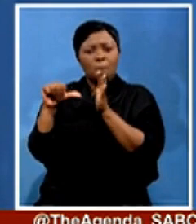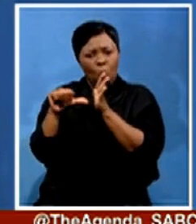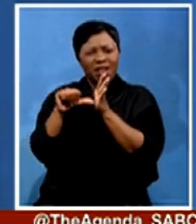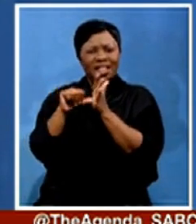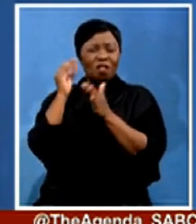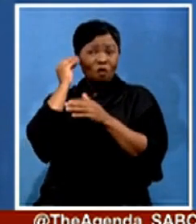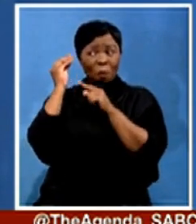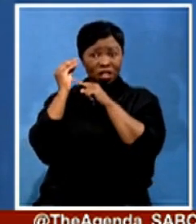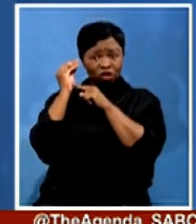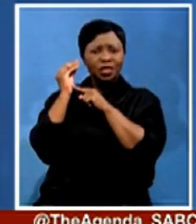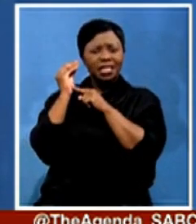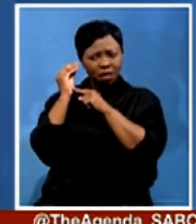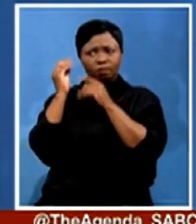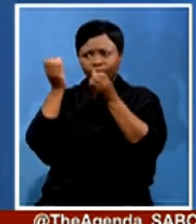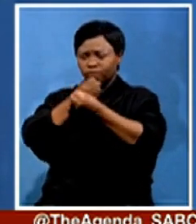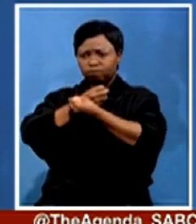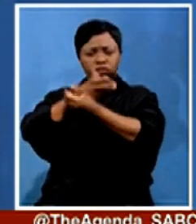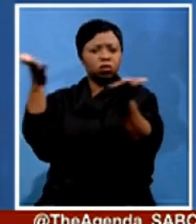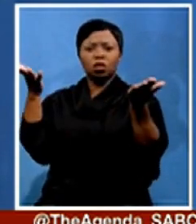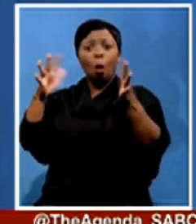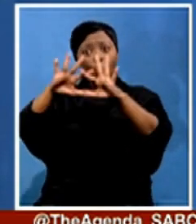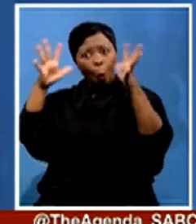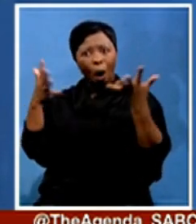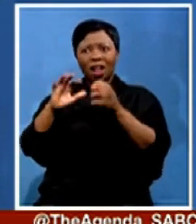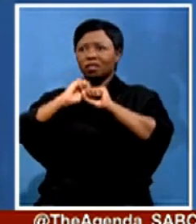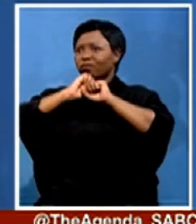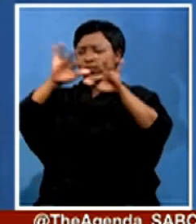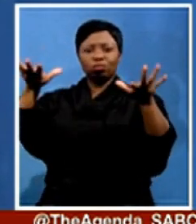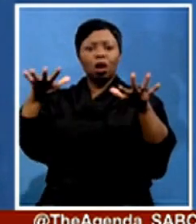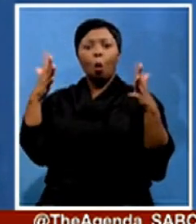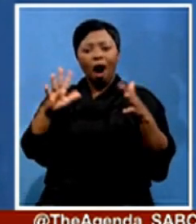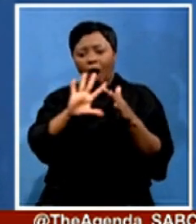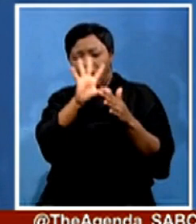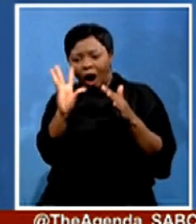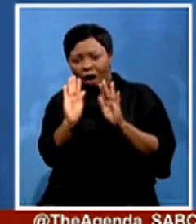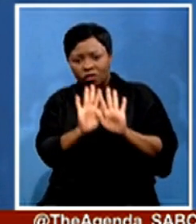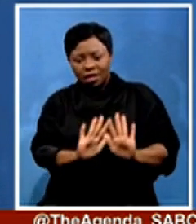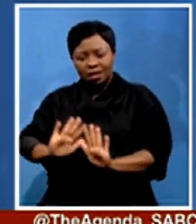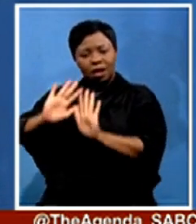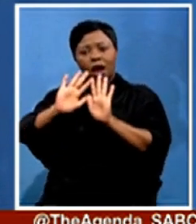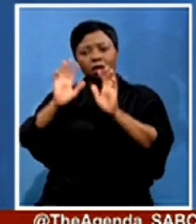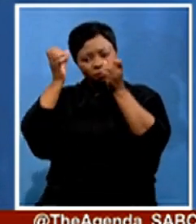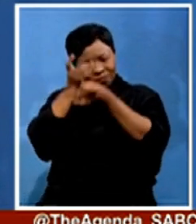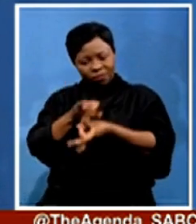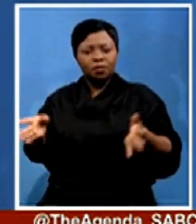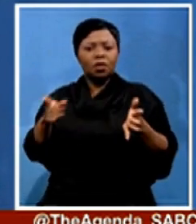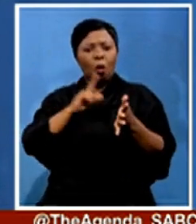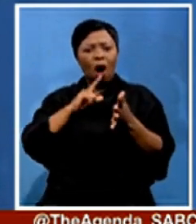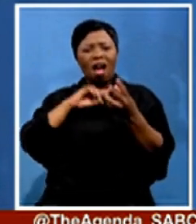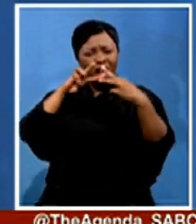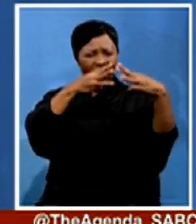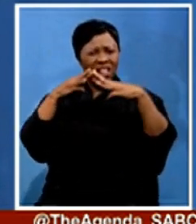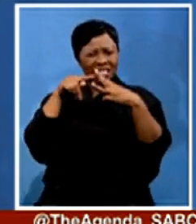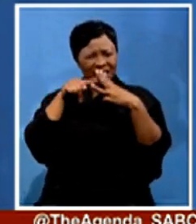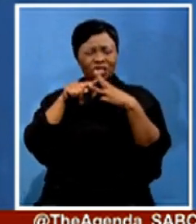throughout the world, throughout Africa, so that we stop terrorism in Mozambique. But we also edge the